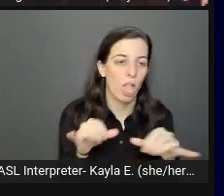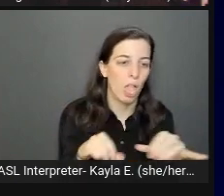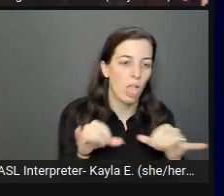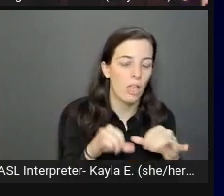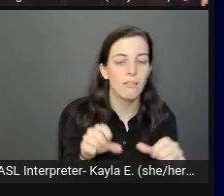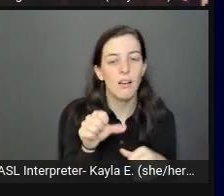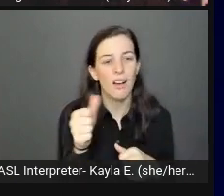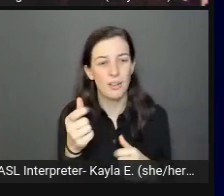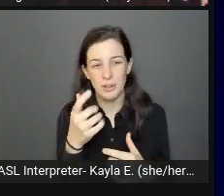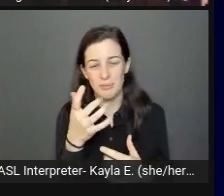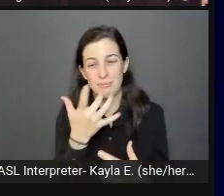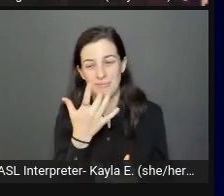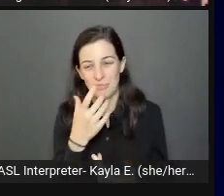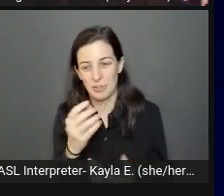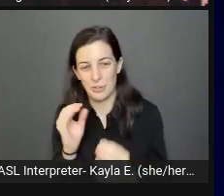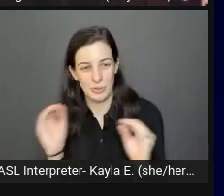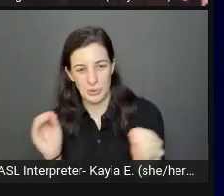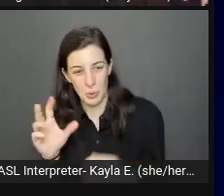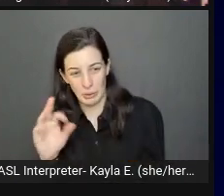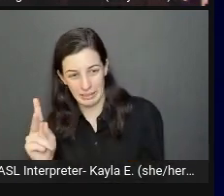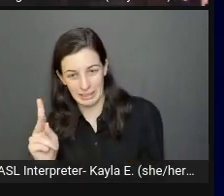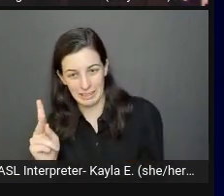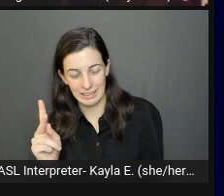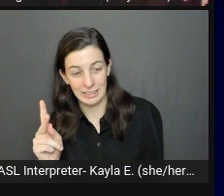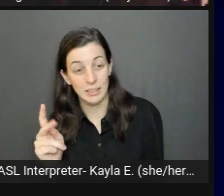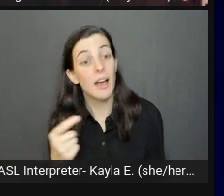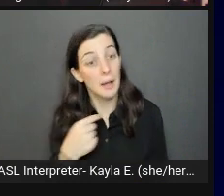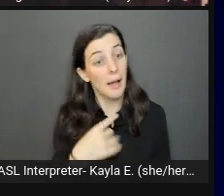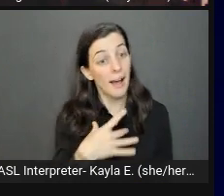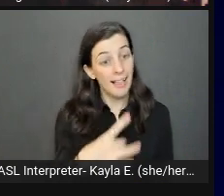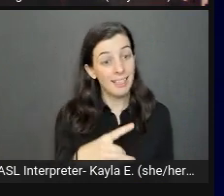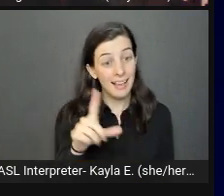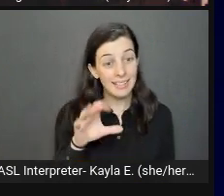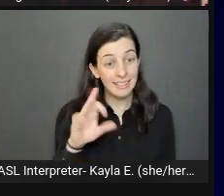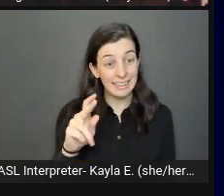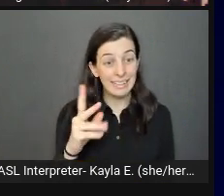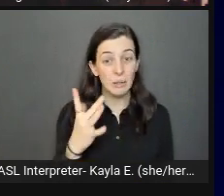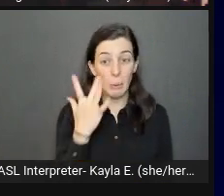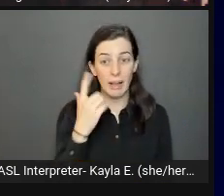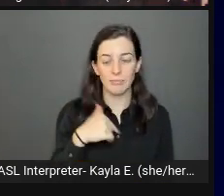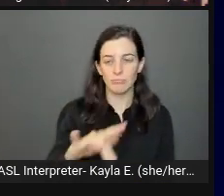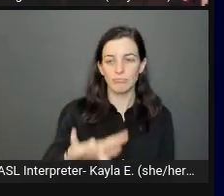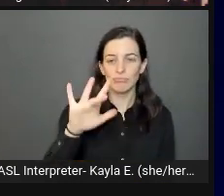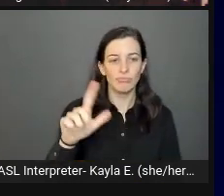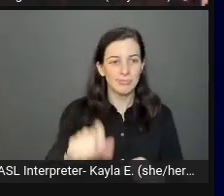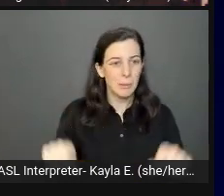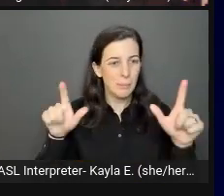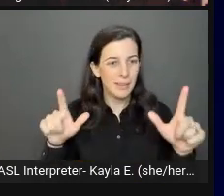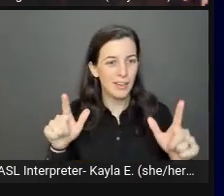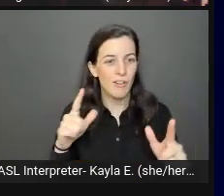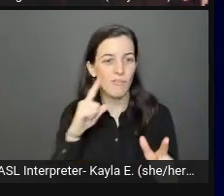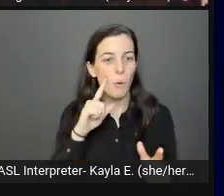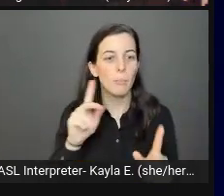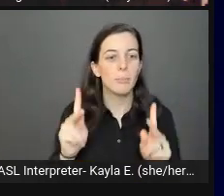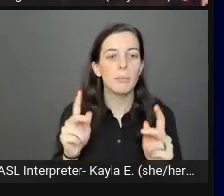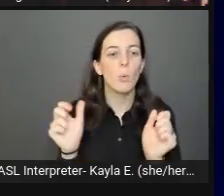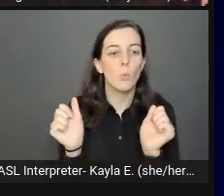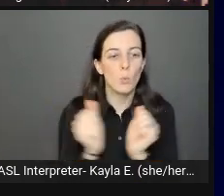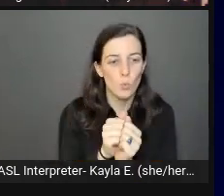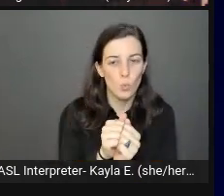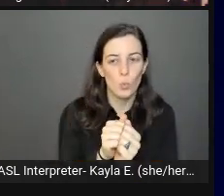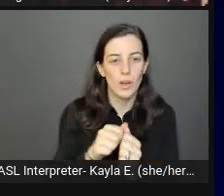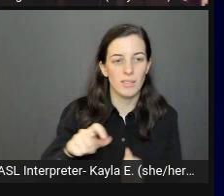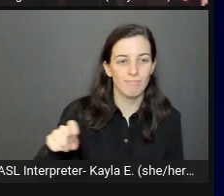I like the image as a link because they're usually a larger clicking area that gives people with mobility issues a larger target.